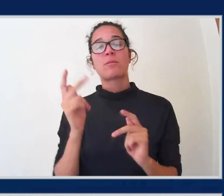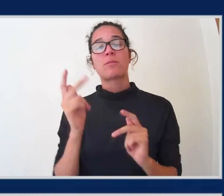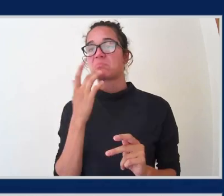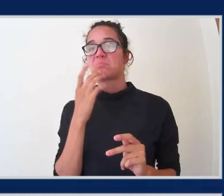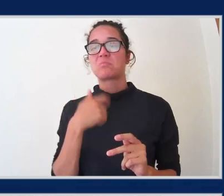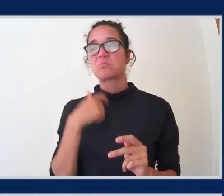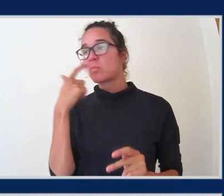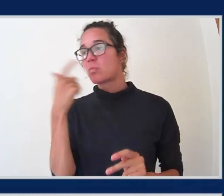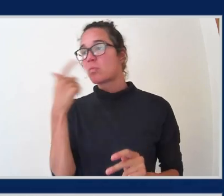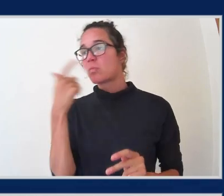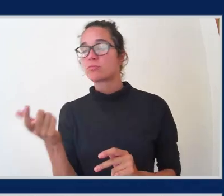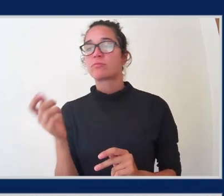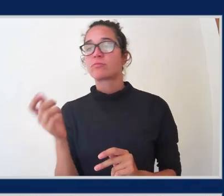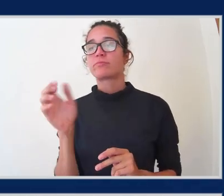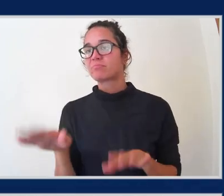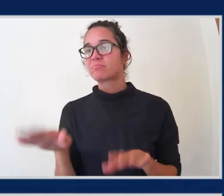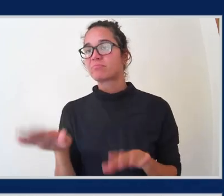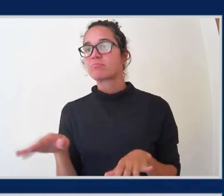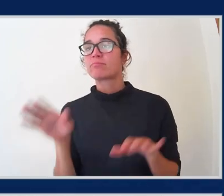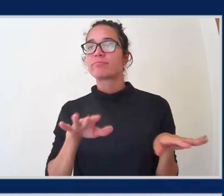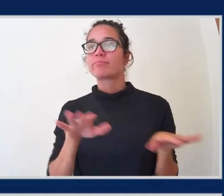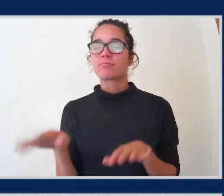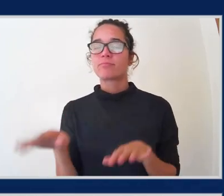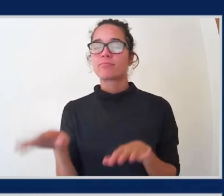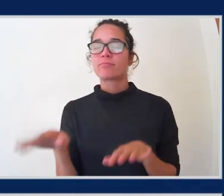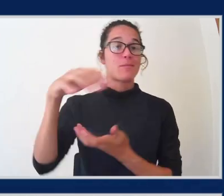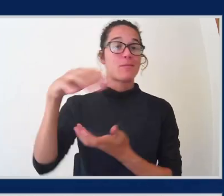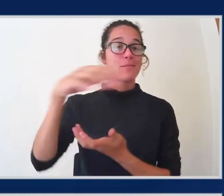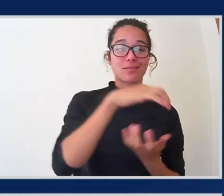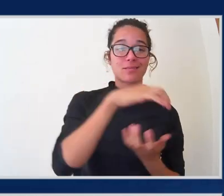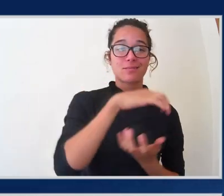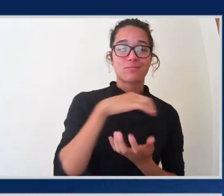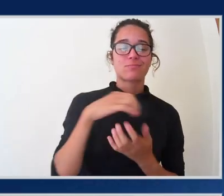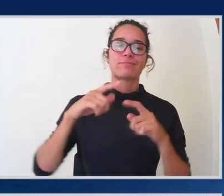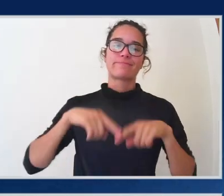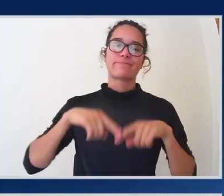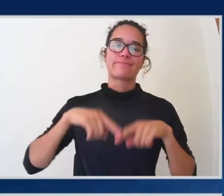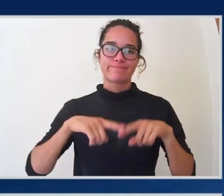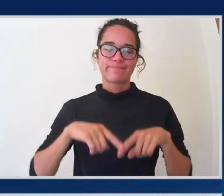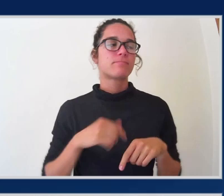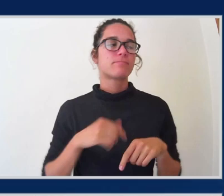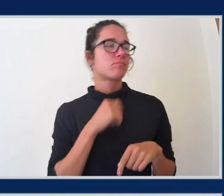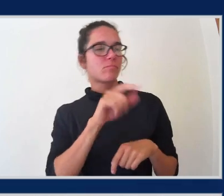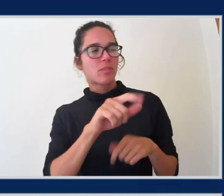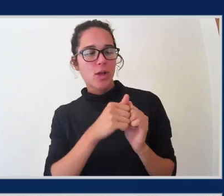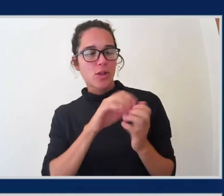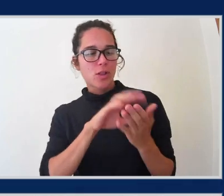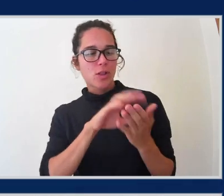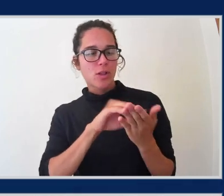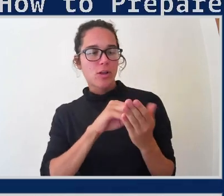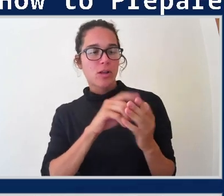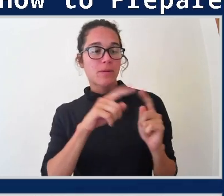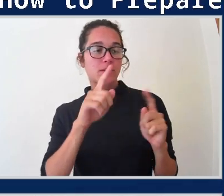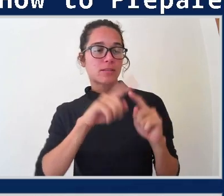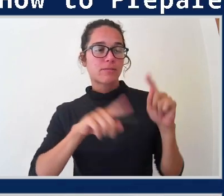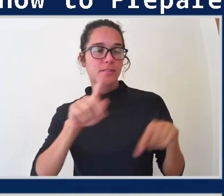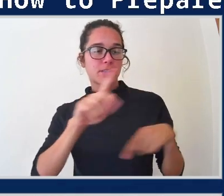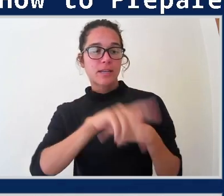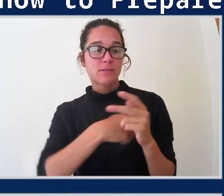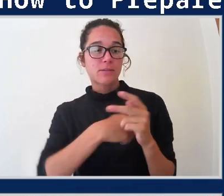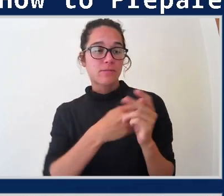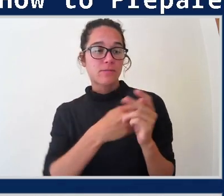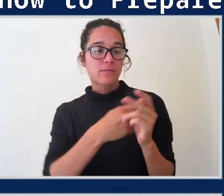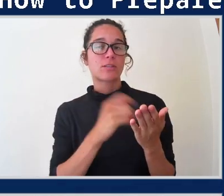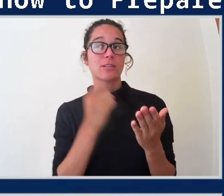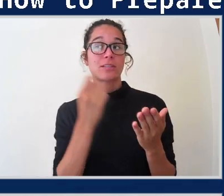Exactly. And the best way, like I'm going to ask you how you learn, but first, like you were talking about the different modalities. When I first started learning, the way that I learned